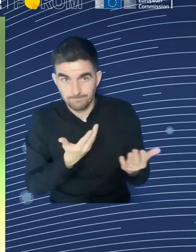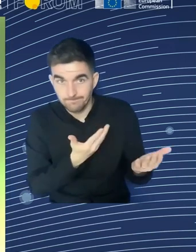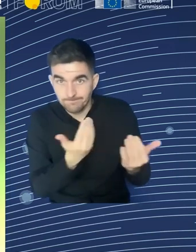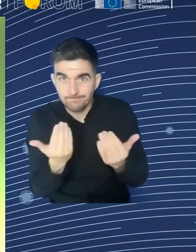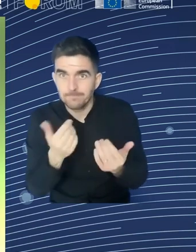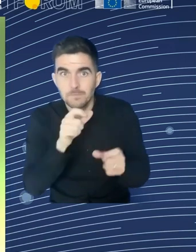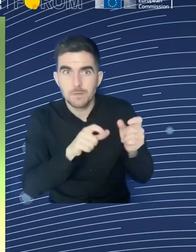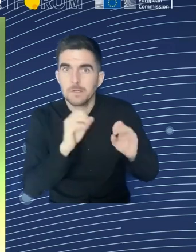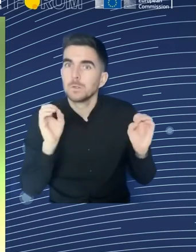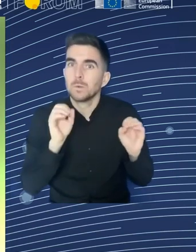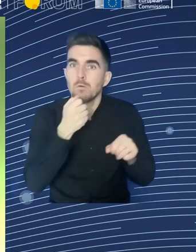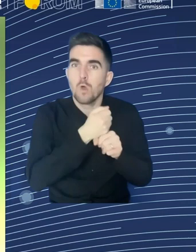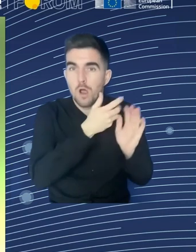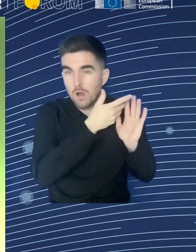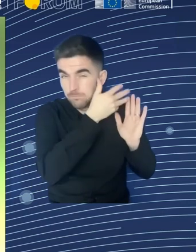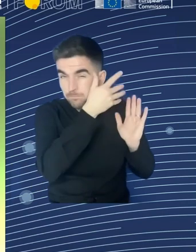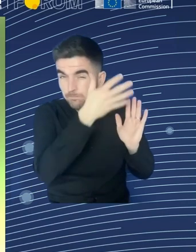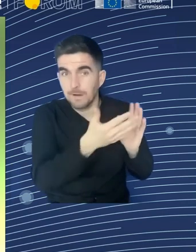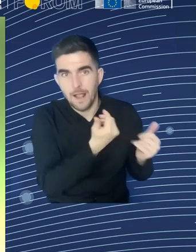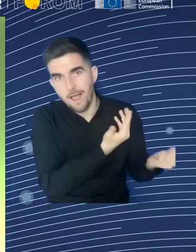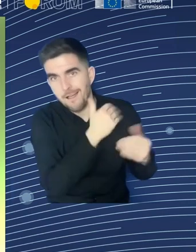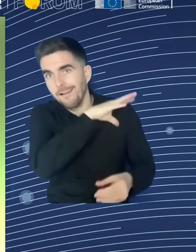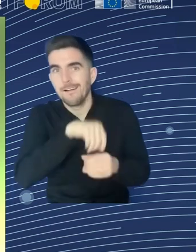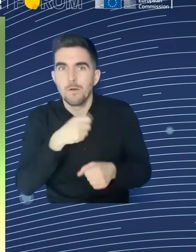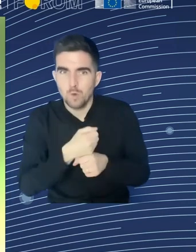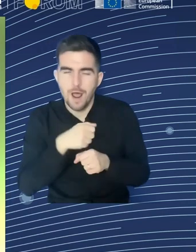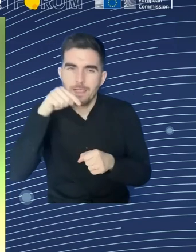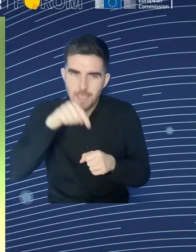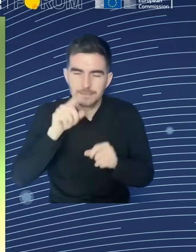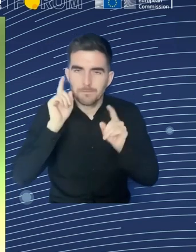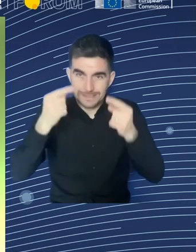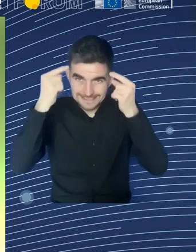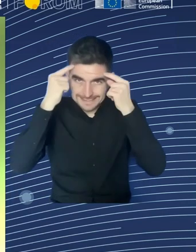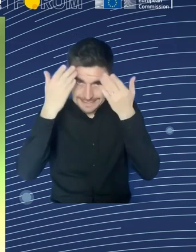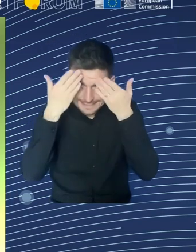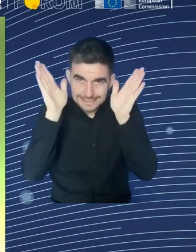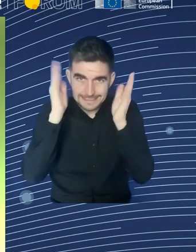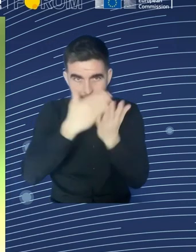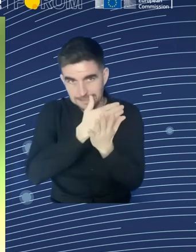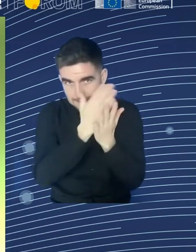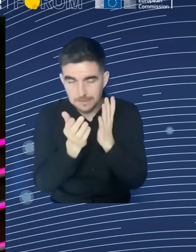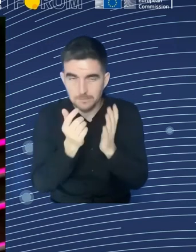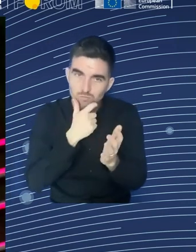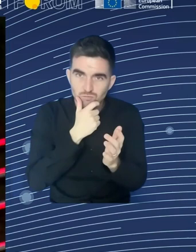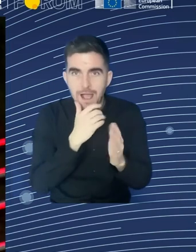another example quickly is, indeed, we call it the working in the arts